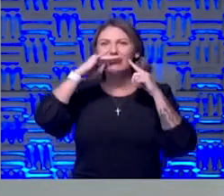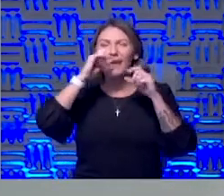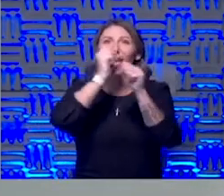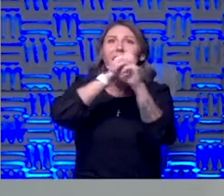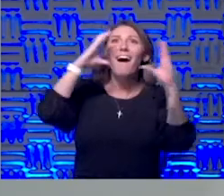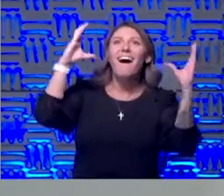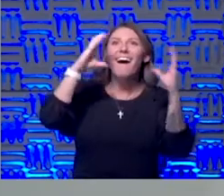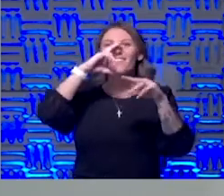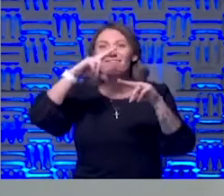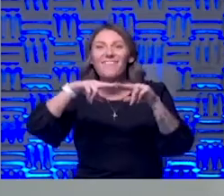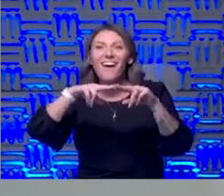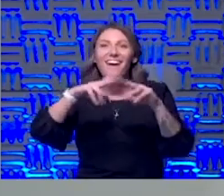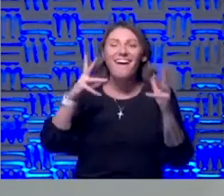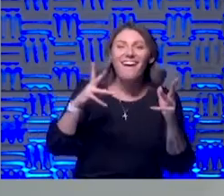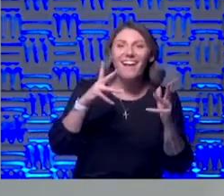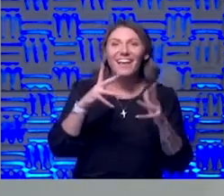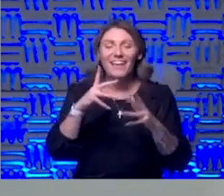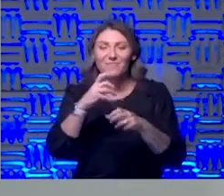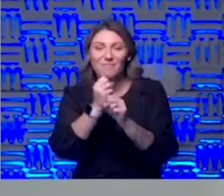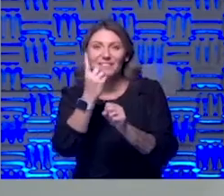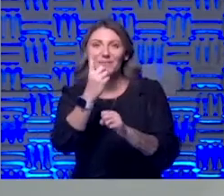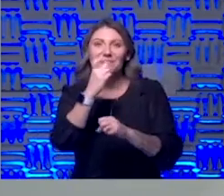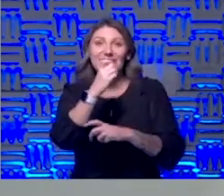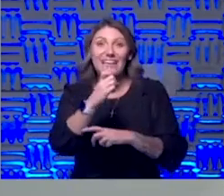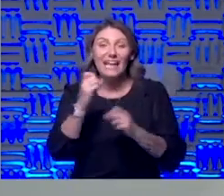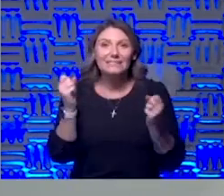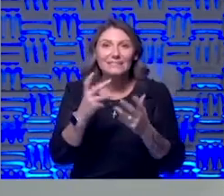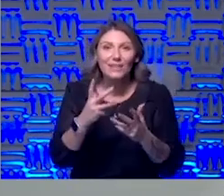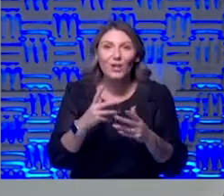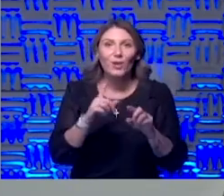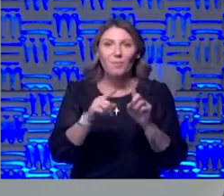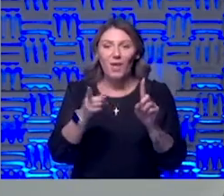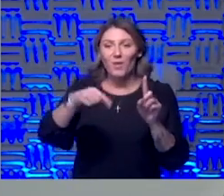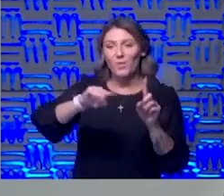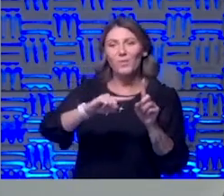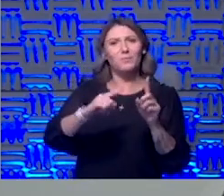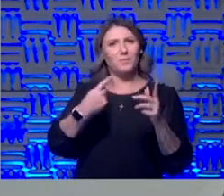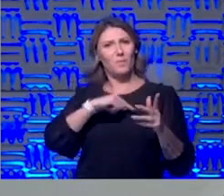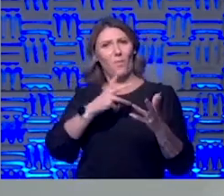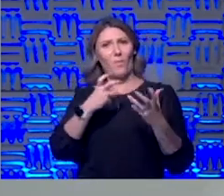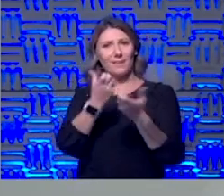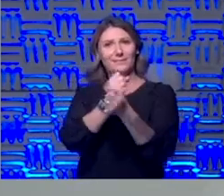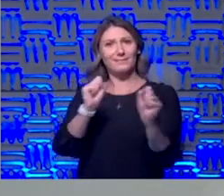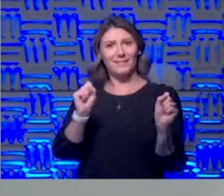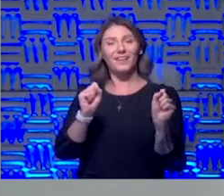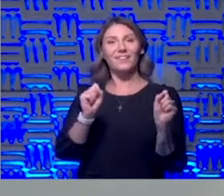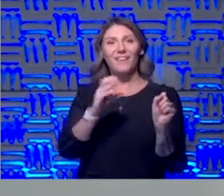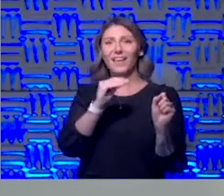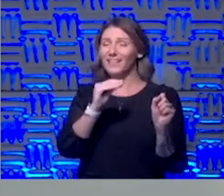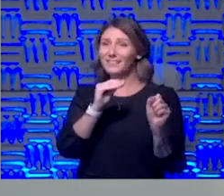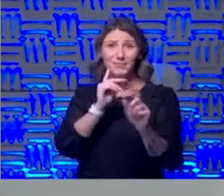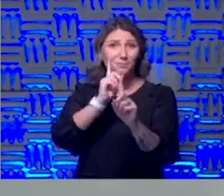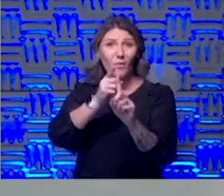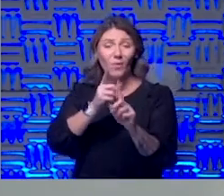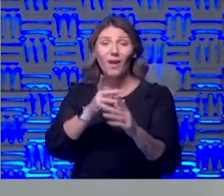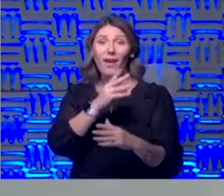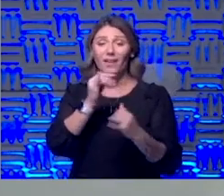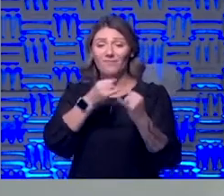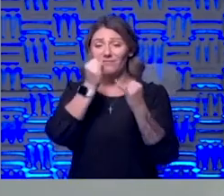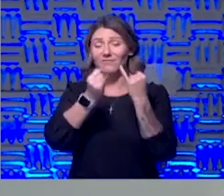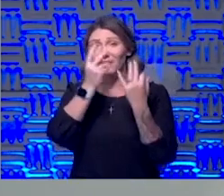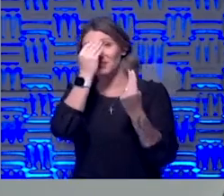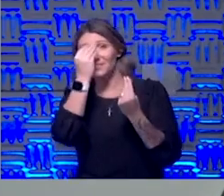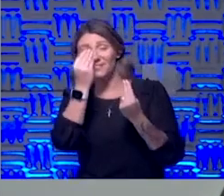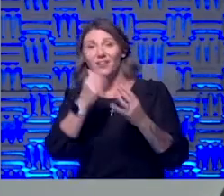fun way and make it something that it's not scary but we want them to be safe and that's what it's all about and then from a final thought